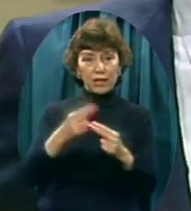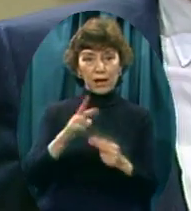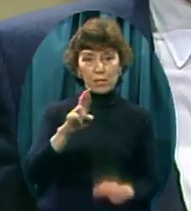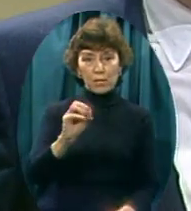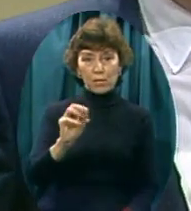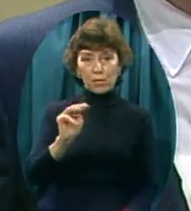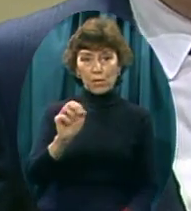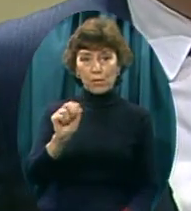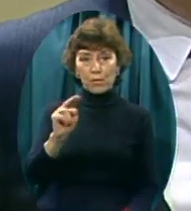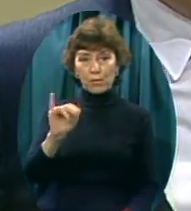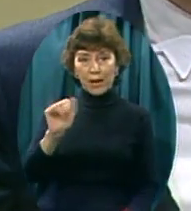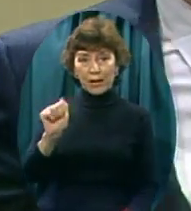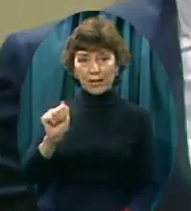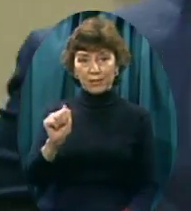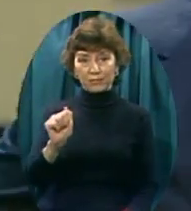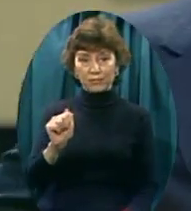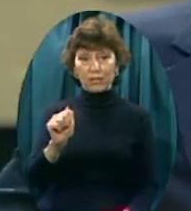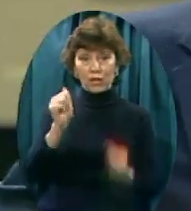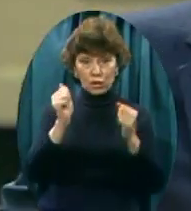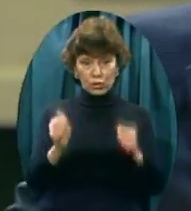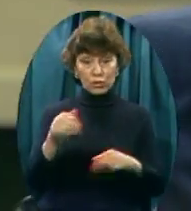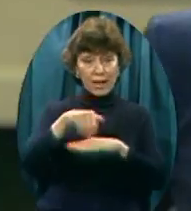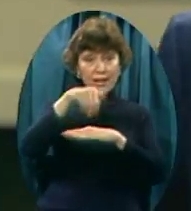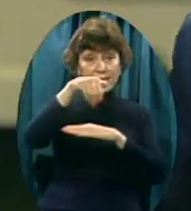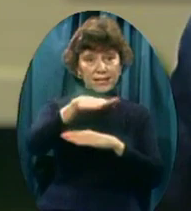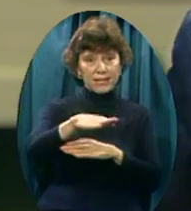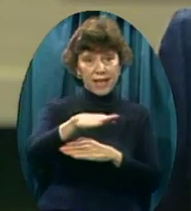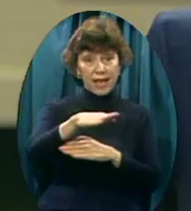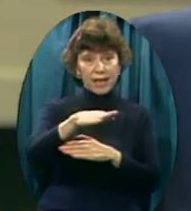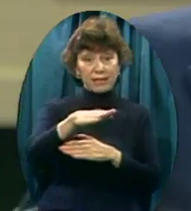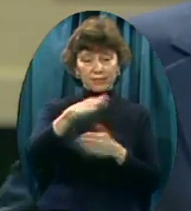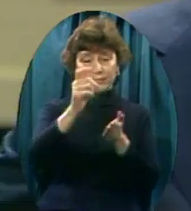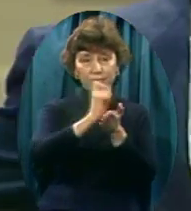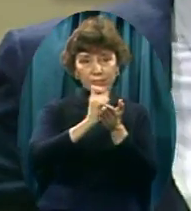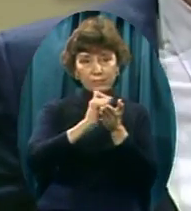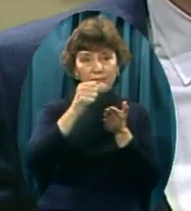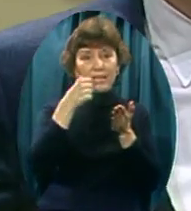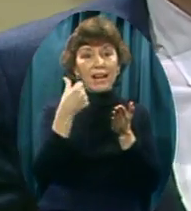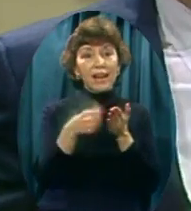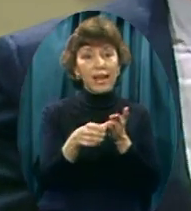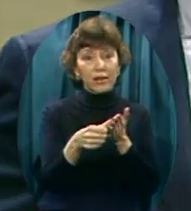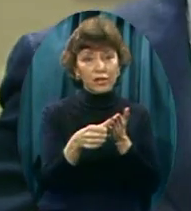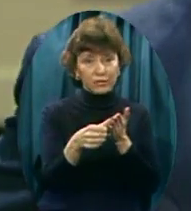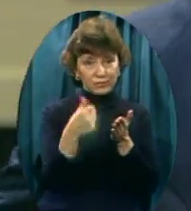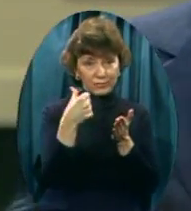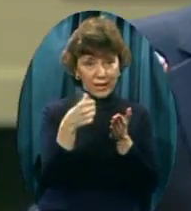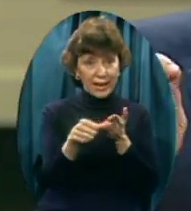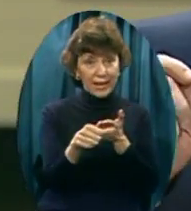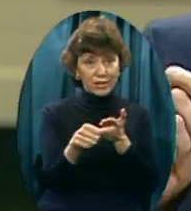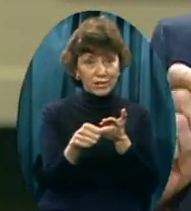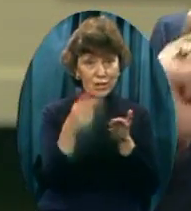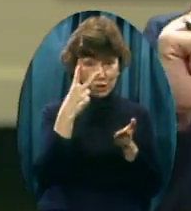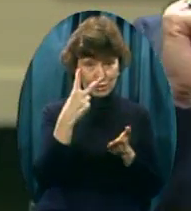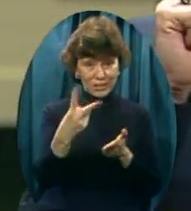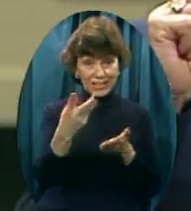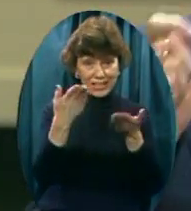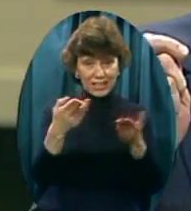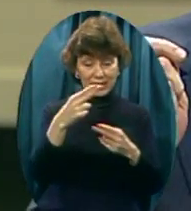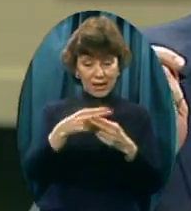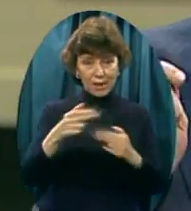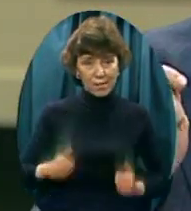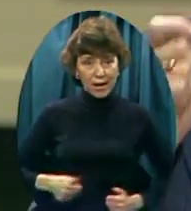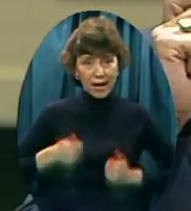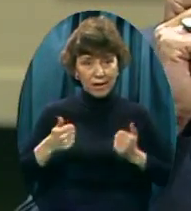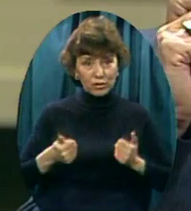To Joseph He spells it differently He spells it I-O-S-I-F But it's Joseph And I want you to write him And let him know You're